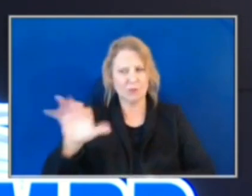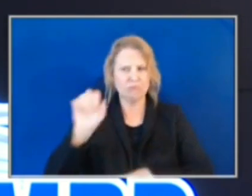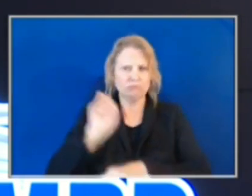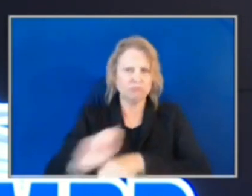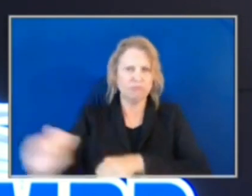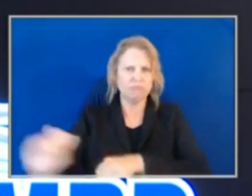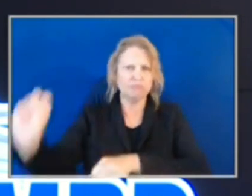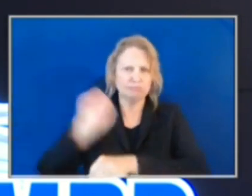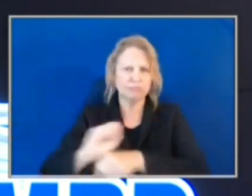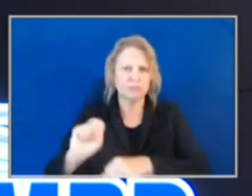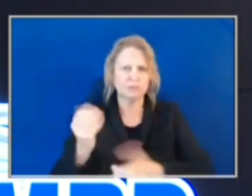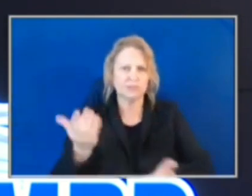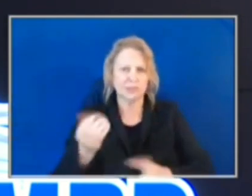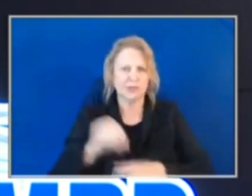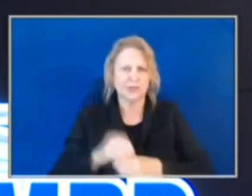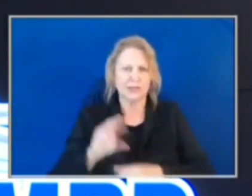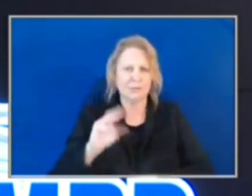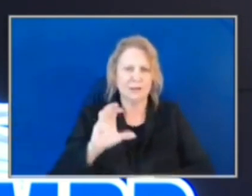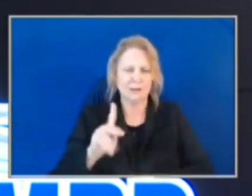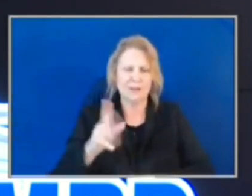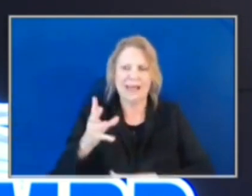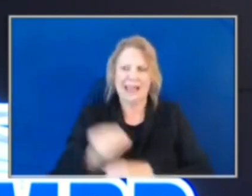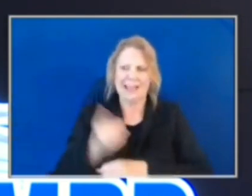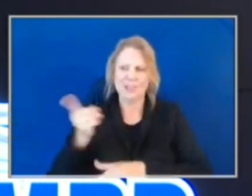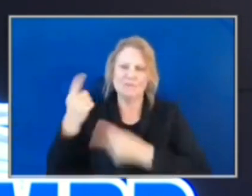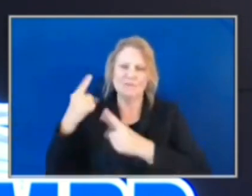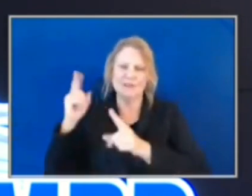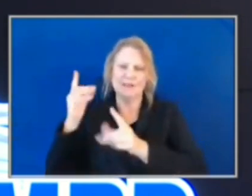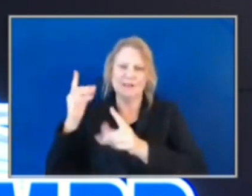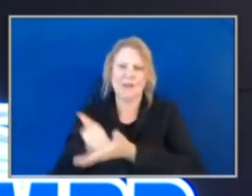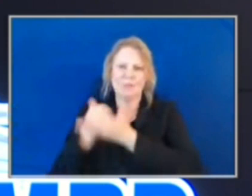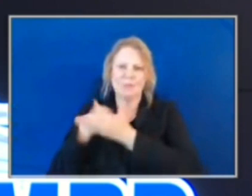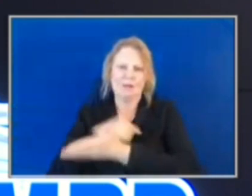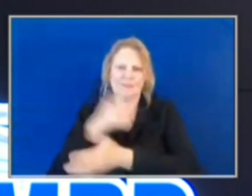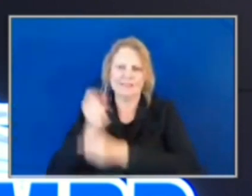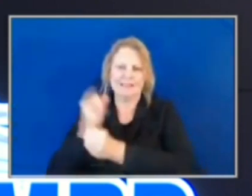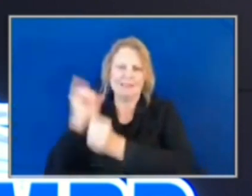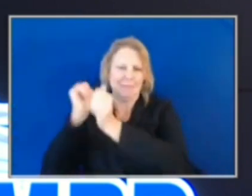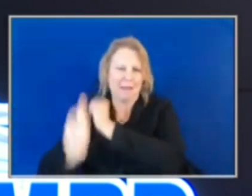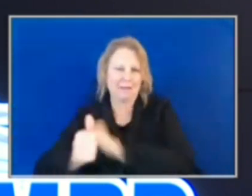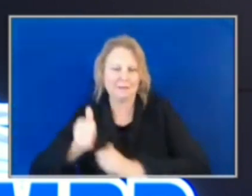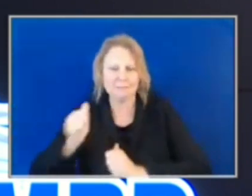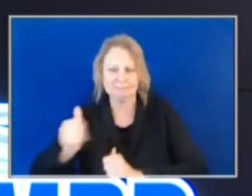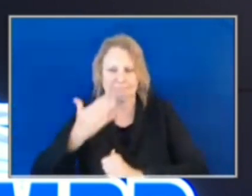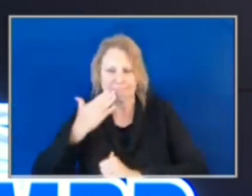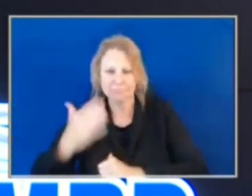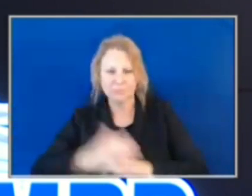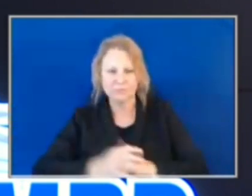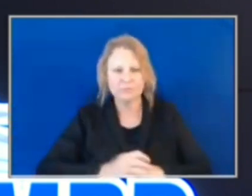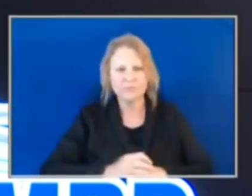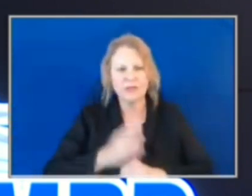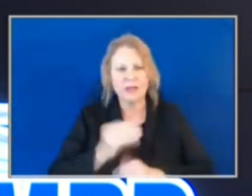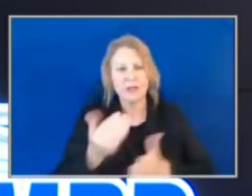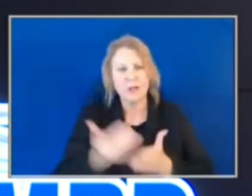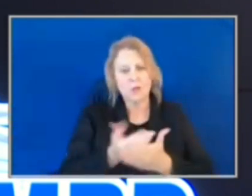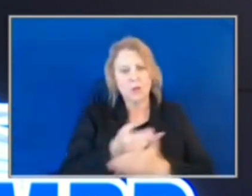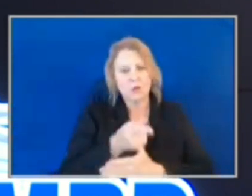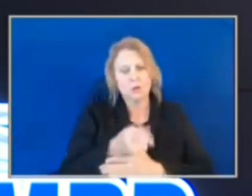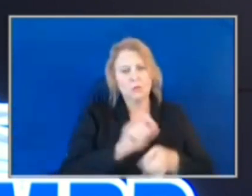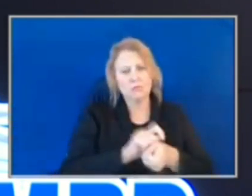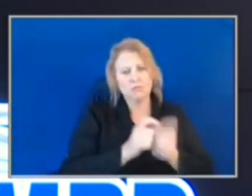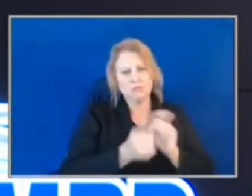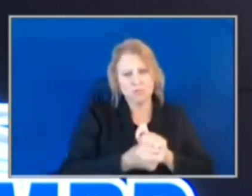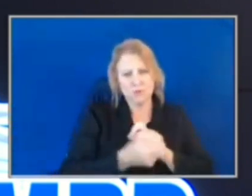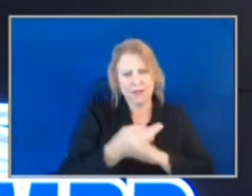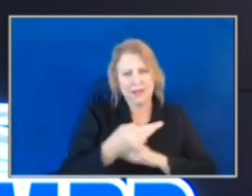the ball rolling on this legislation and helping to get it passed. The second piece of newly ratified legislation I want to highlight is House Bill